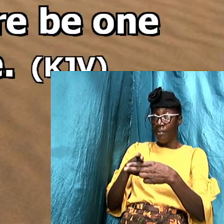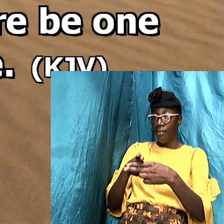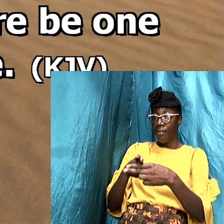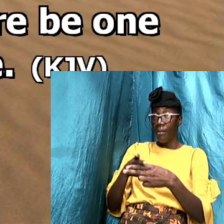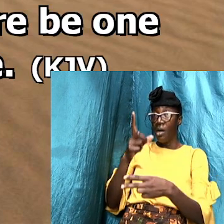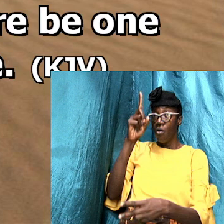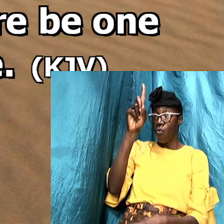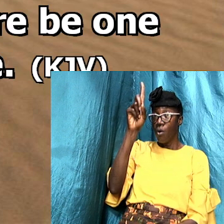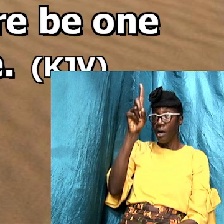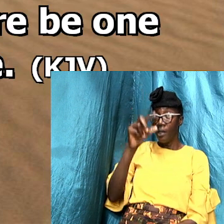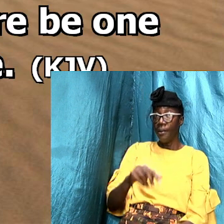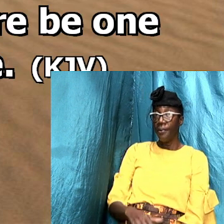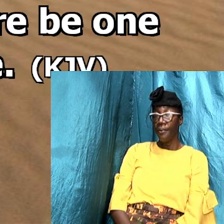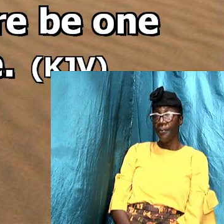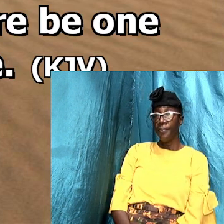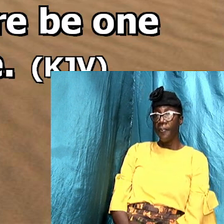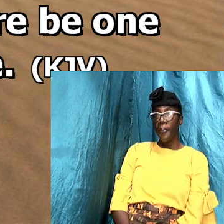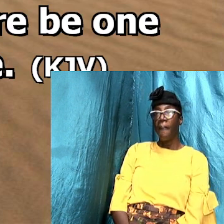one